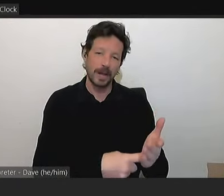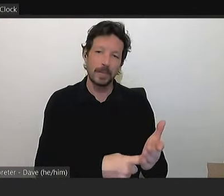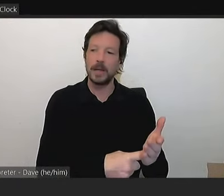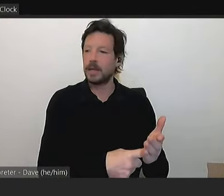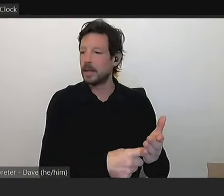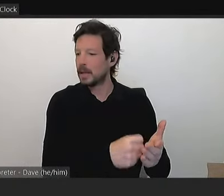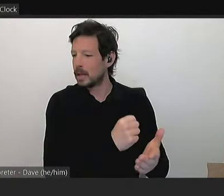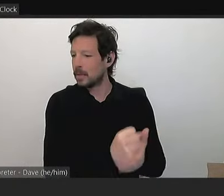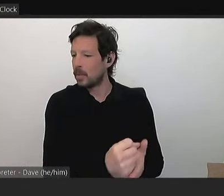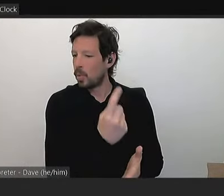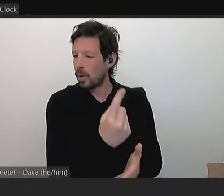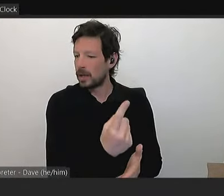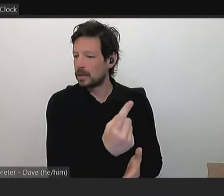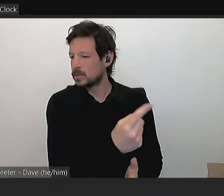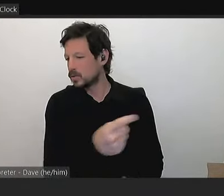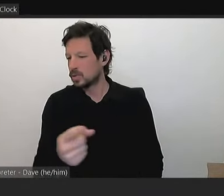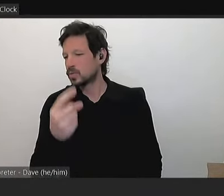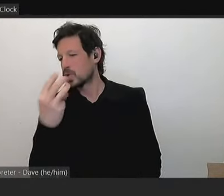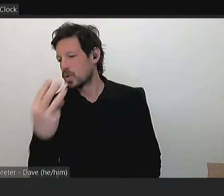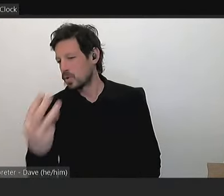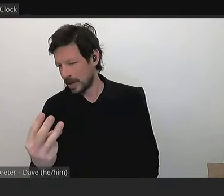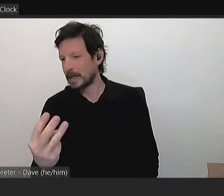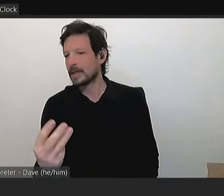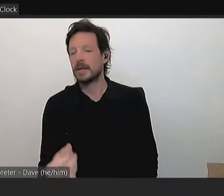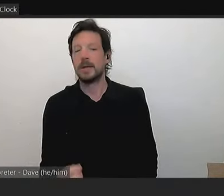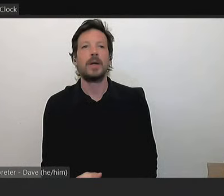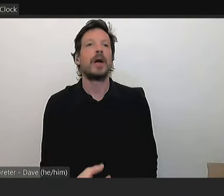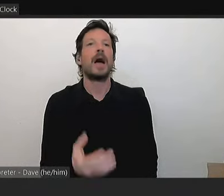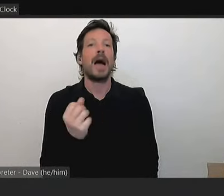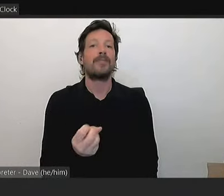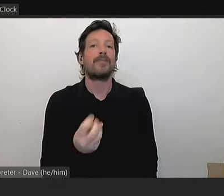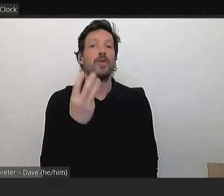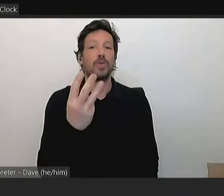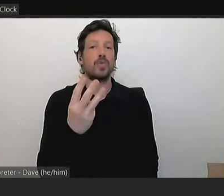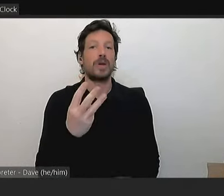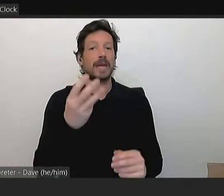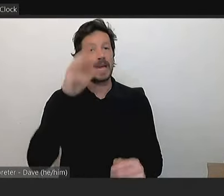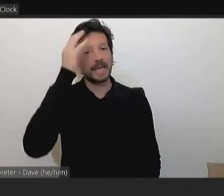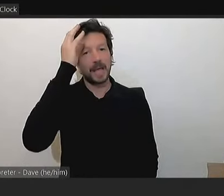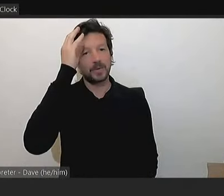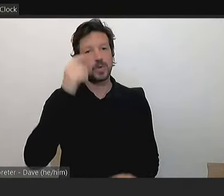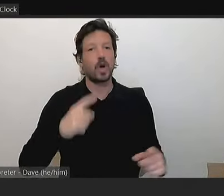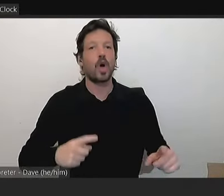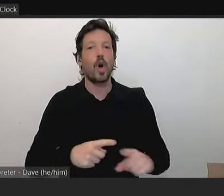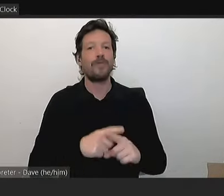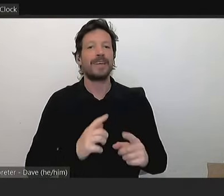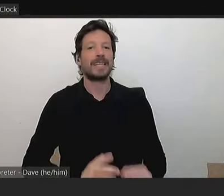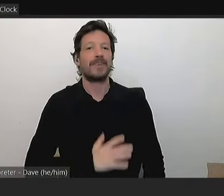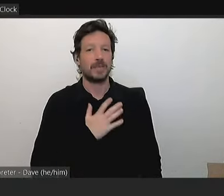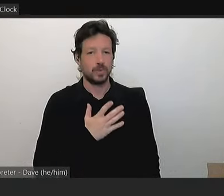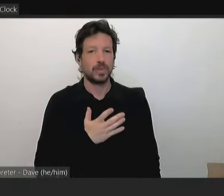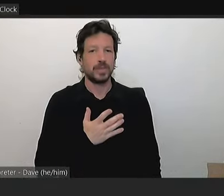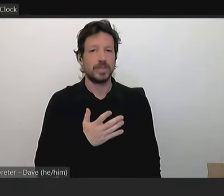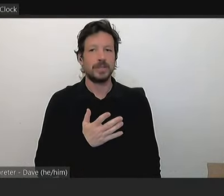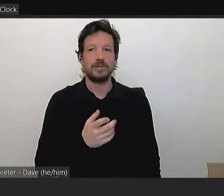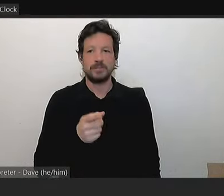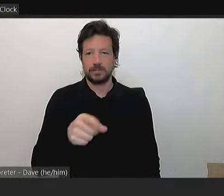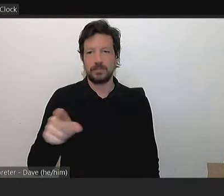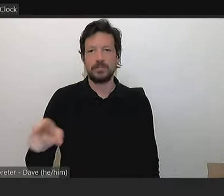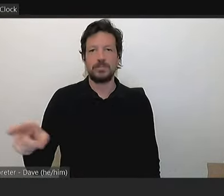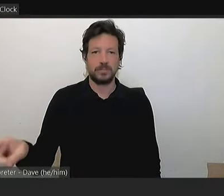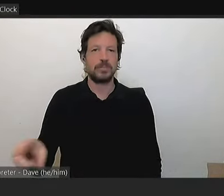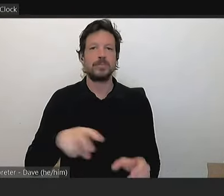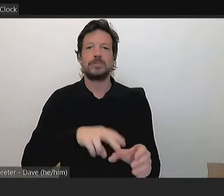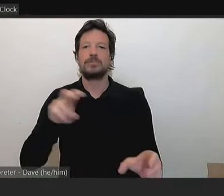separately. We'll allow the three Cancillors who have a conflict of interest in this when they participate in the remainder of the budget,